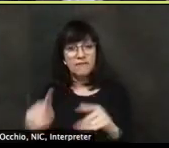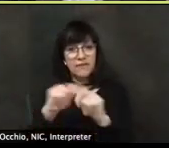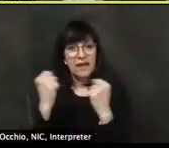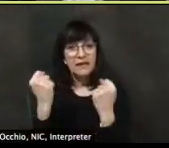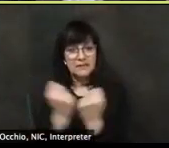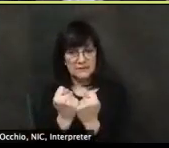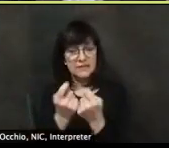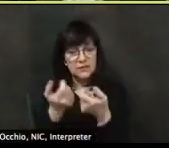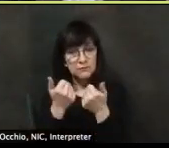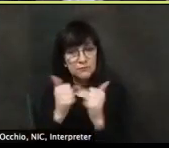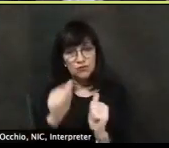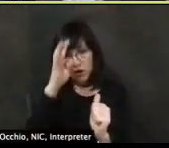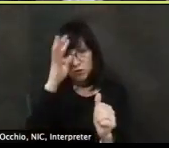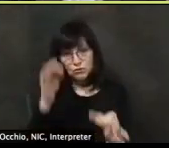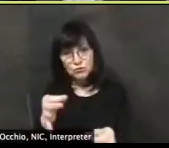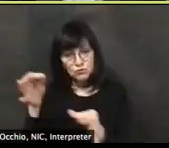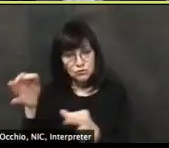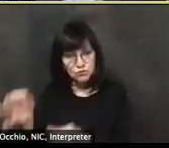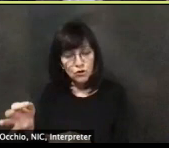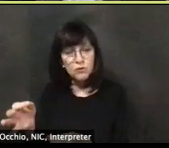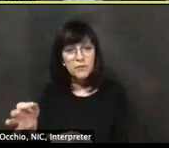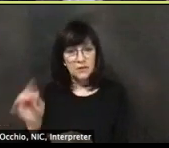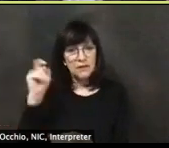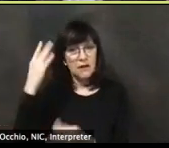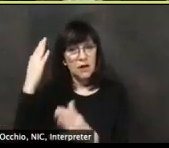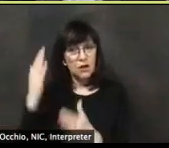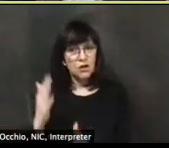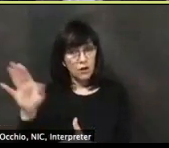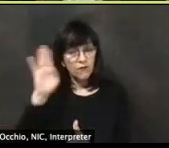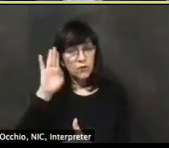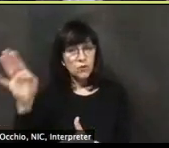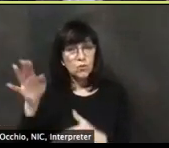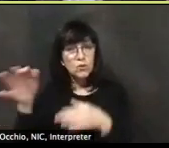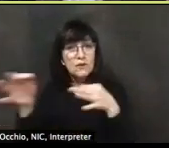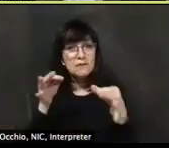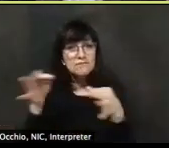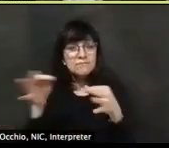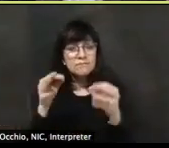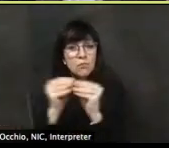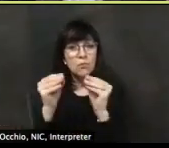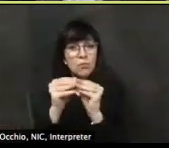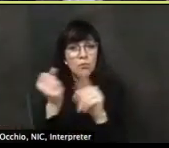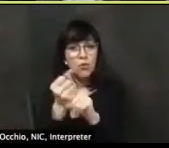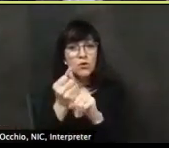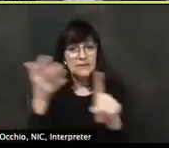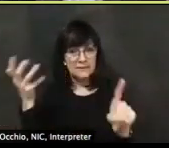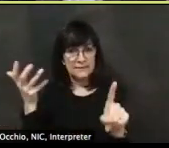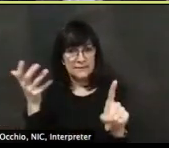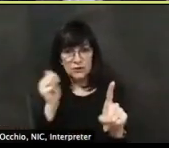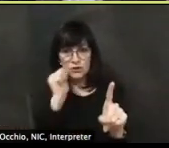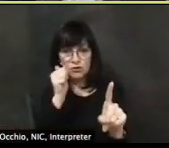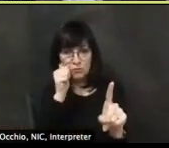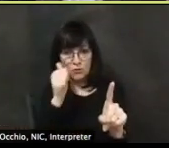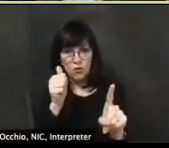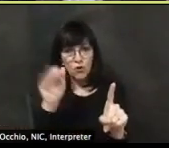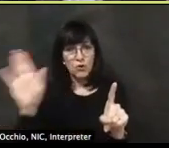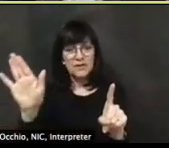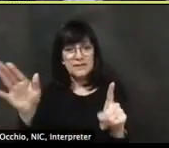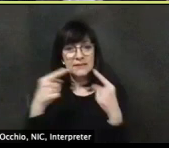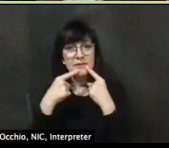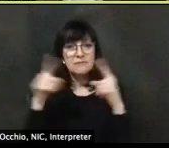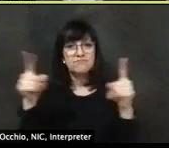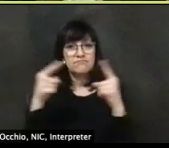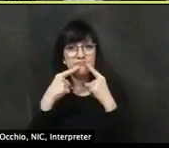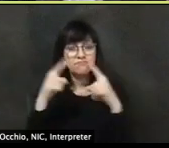I think Governor Carney is going to be talking in greater detail about that tomorrow at his press conference when he